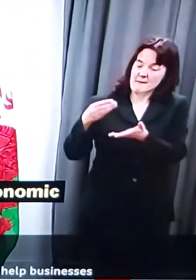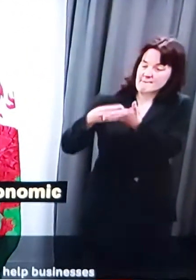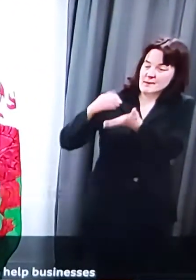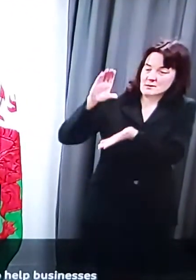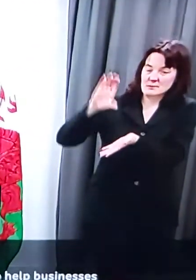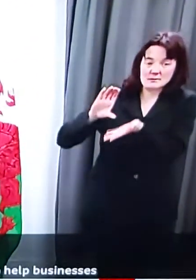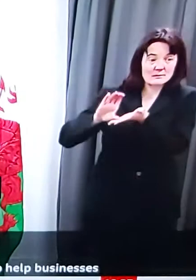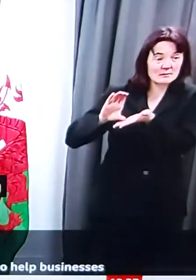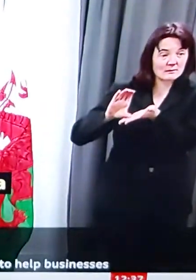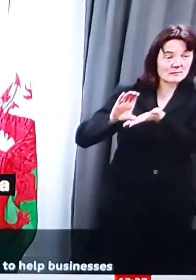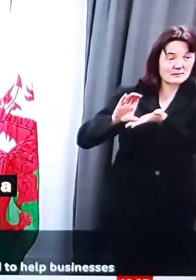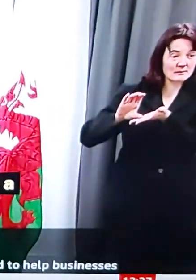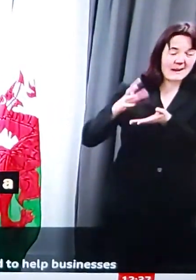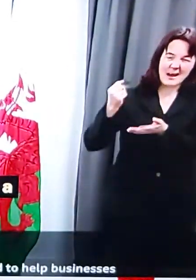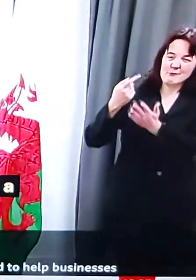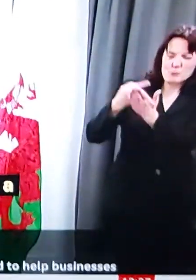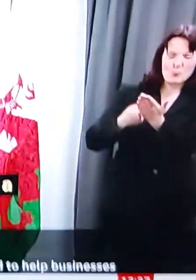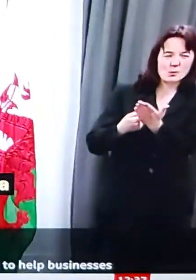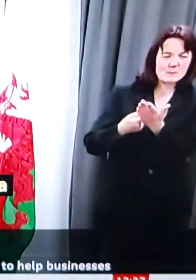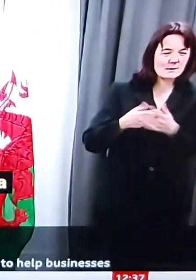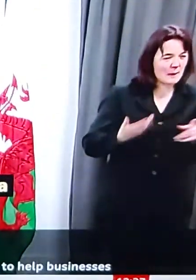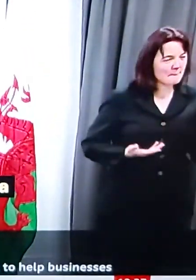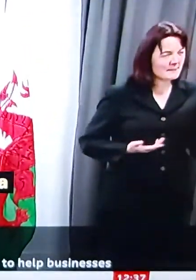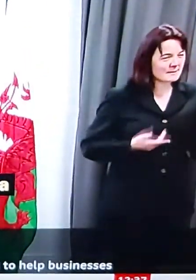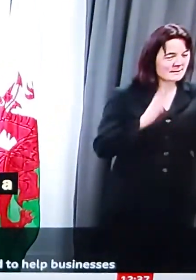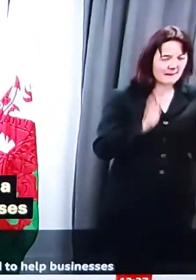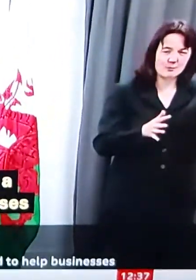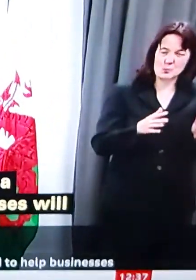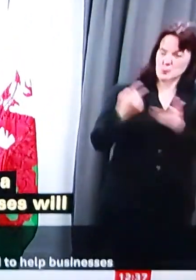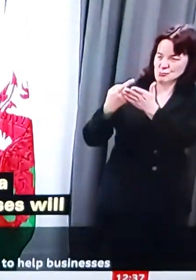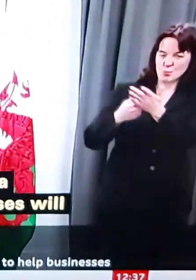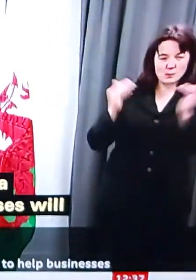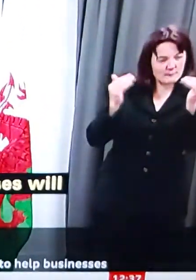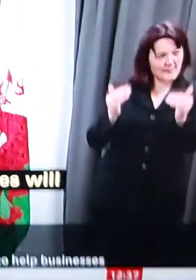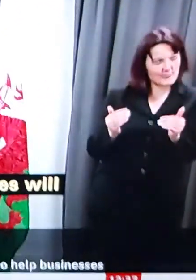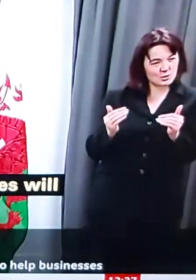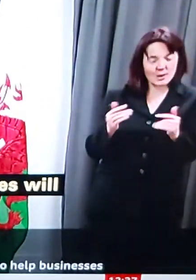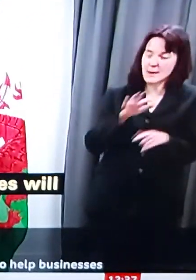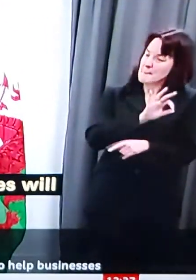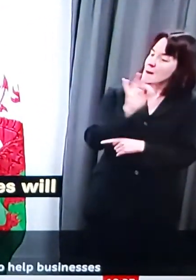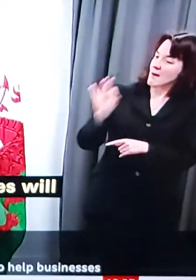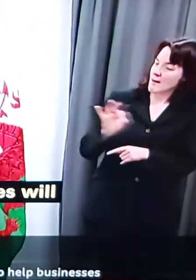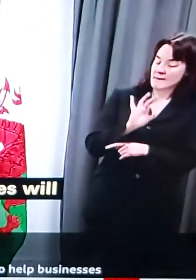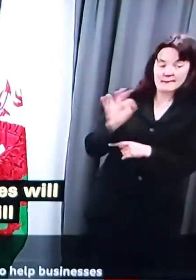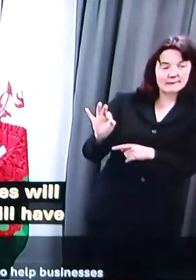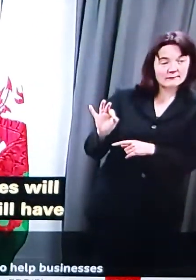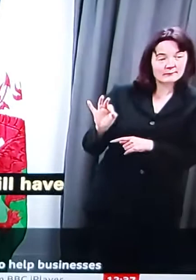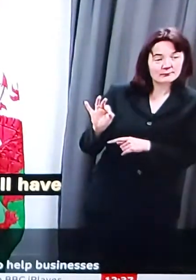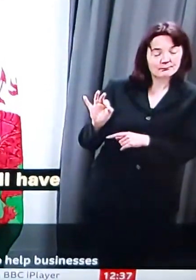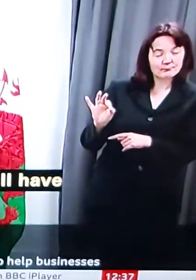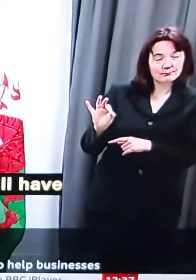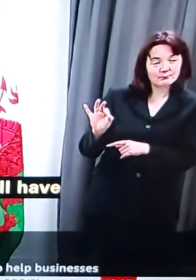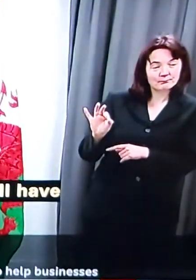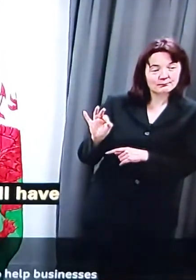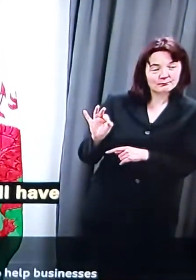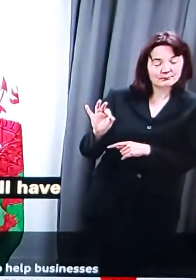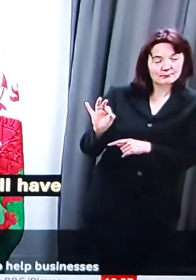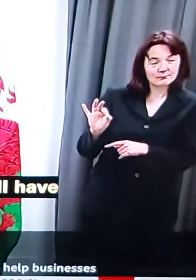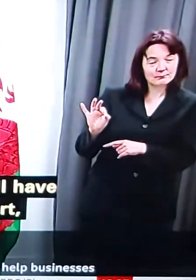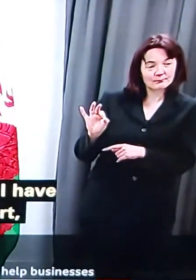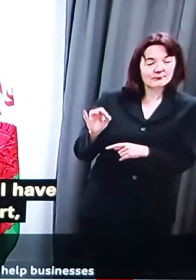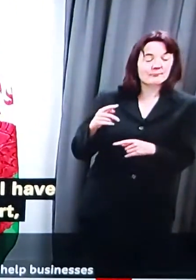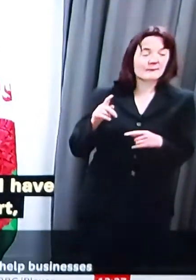Businesses will have to apply for it. They will have to meet the criteria and support through those three other